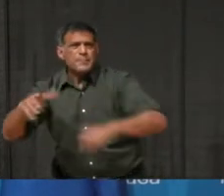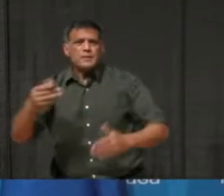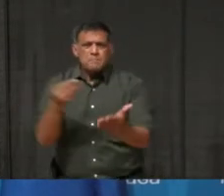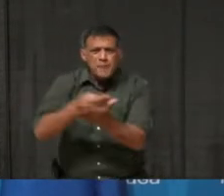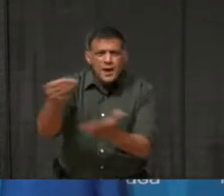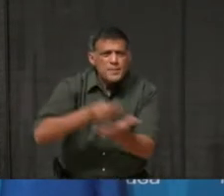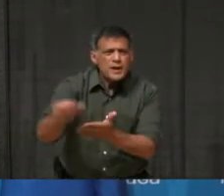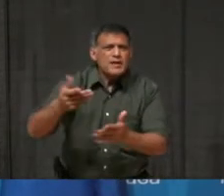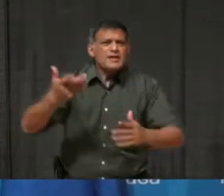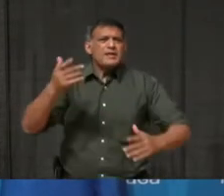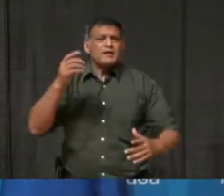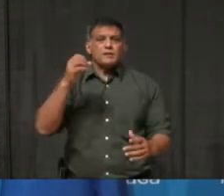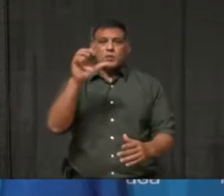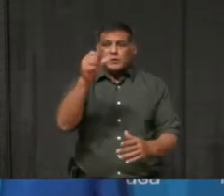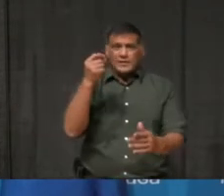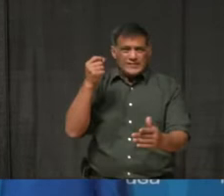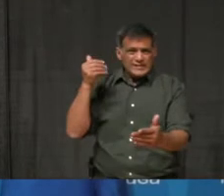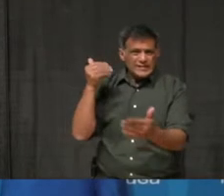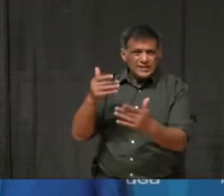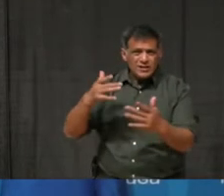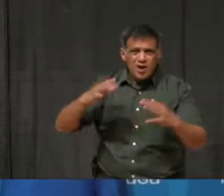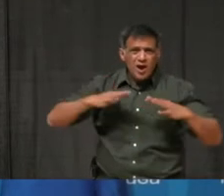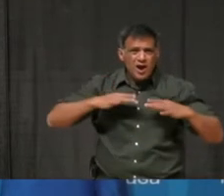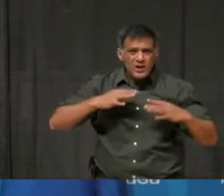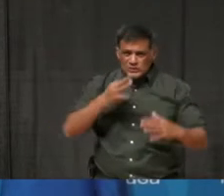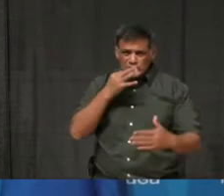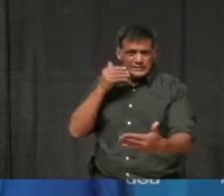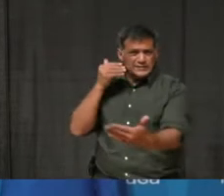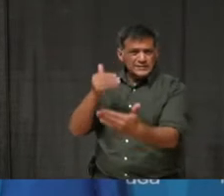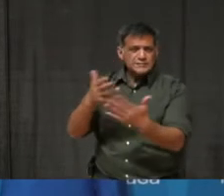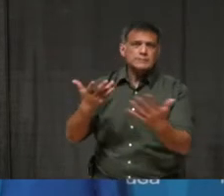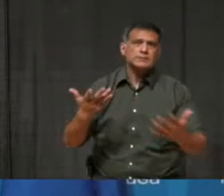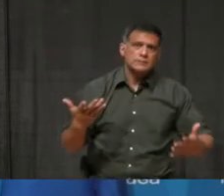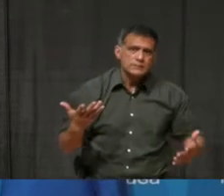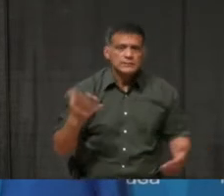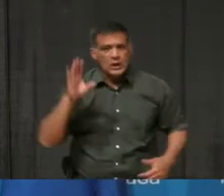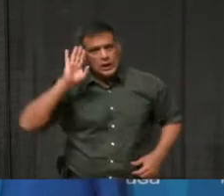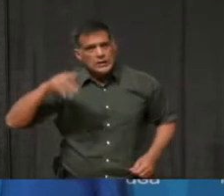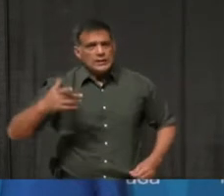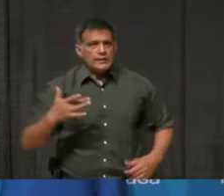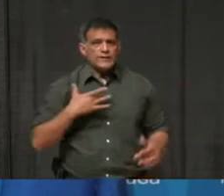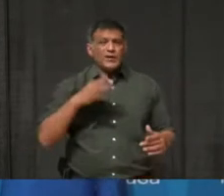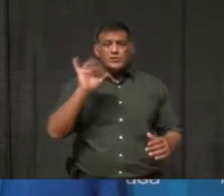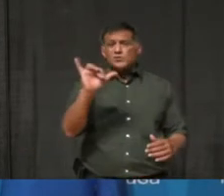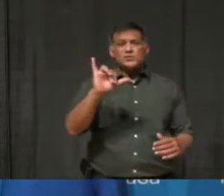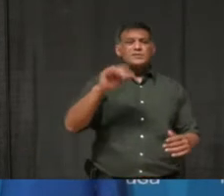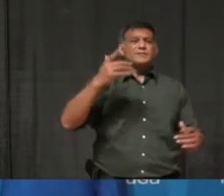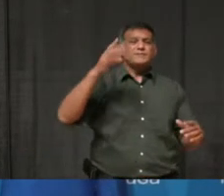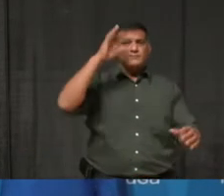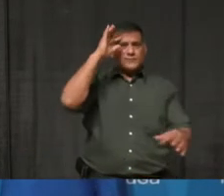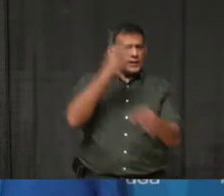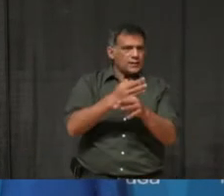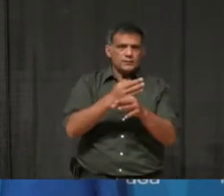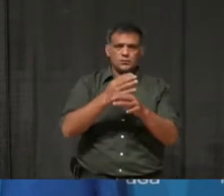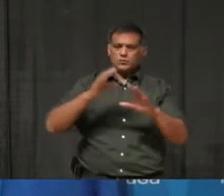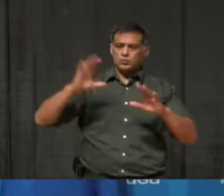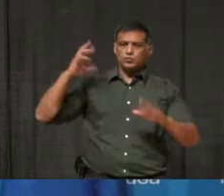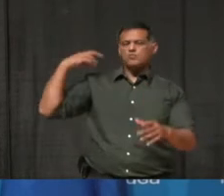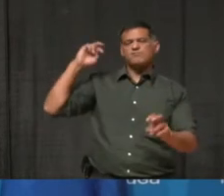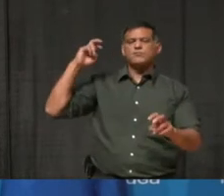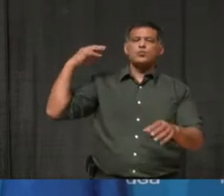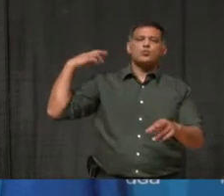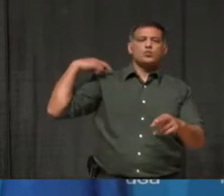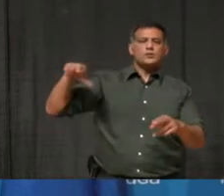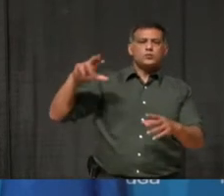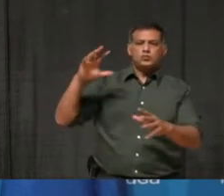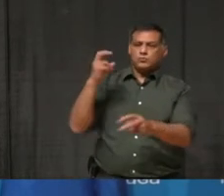approaches and begins to ramp up. I also know that it's tough for our faith-based groups, as most have